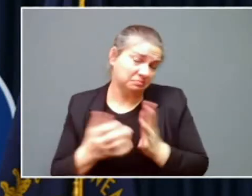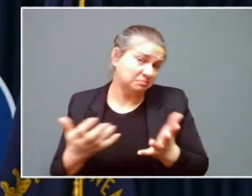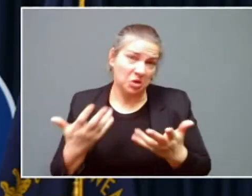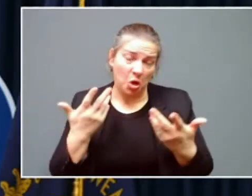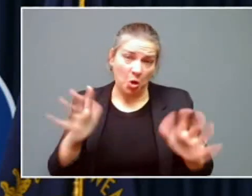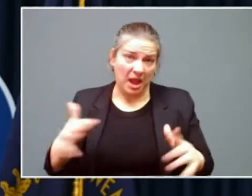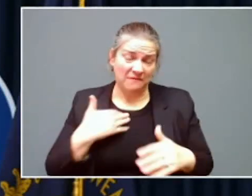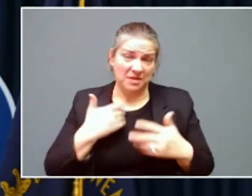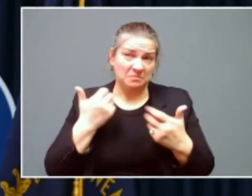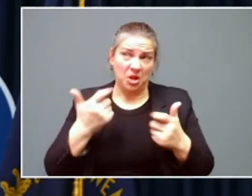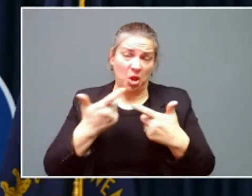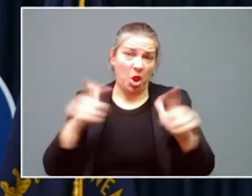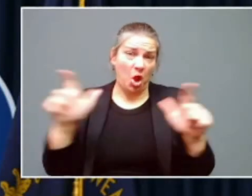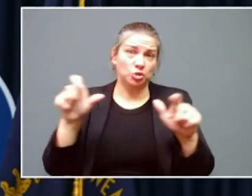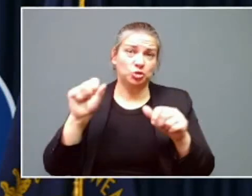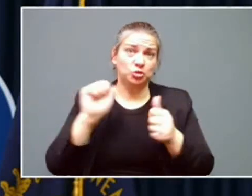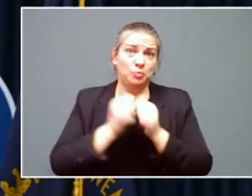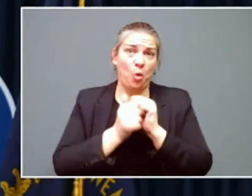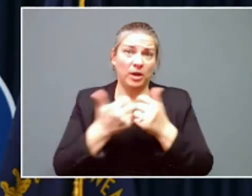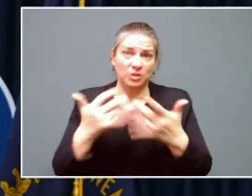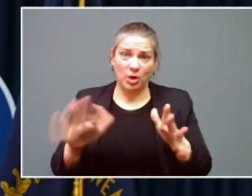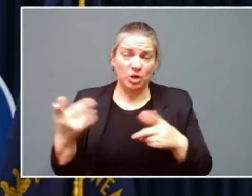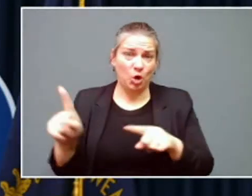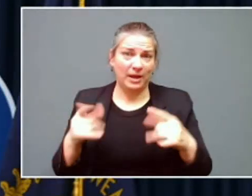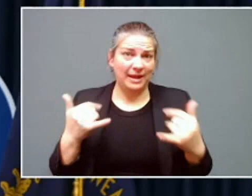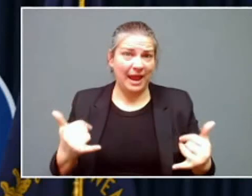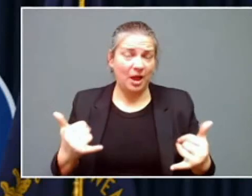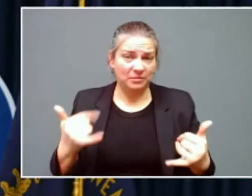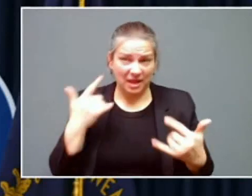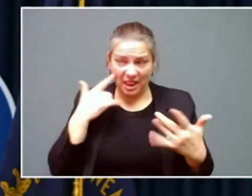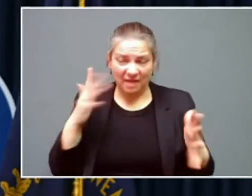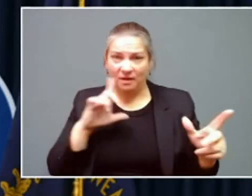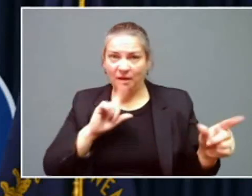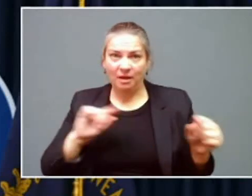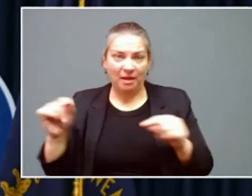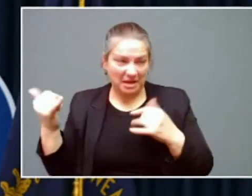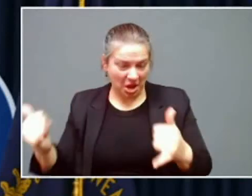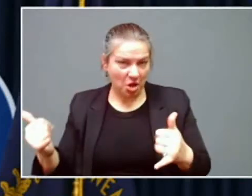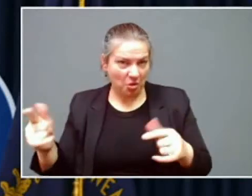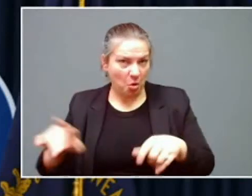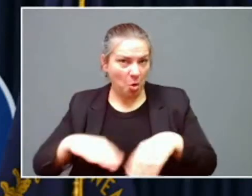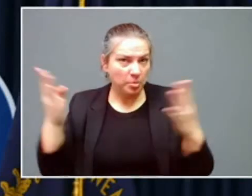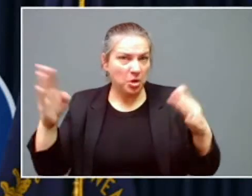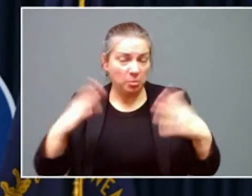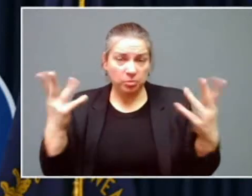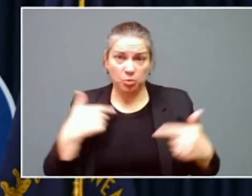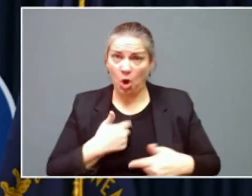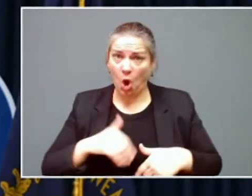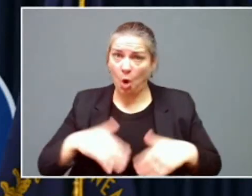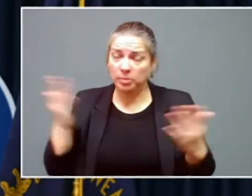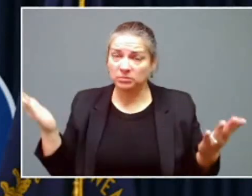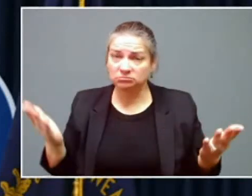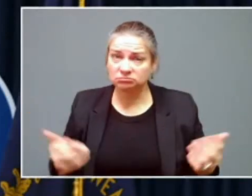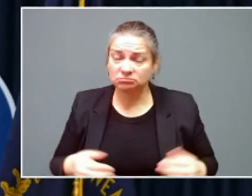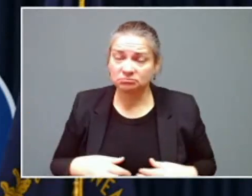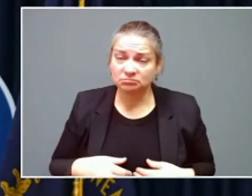that are occurring. You hear a lot of rhetoric about opening up, but we are open. Now, to fully